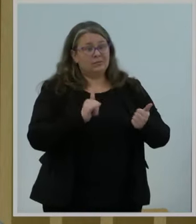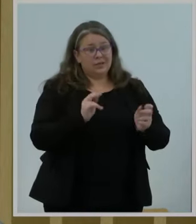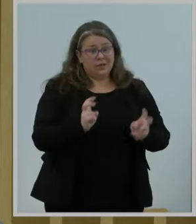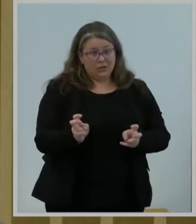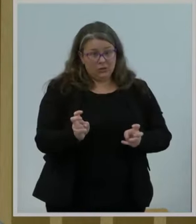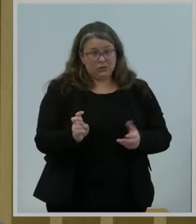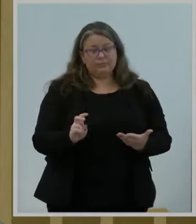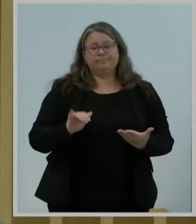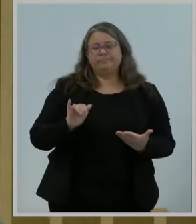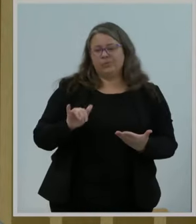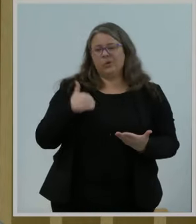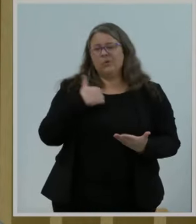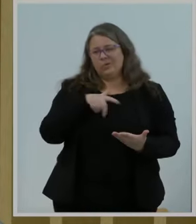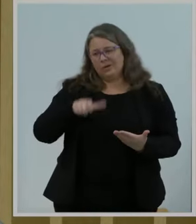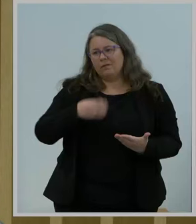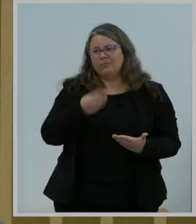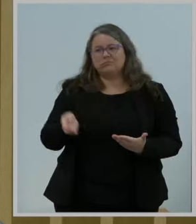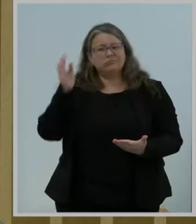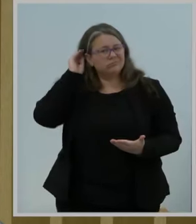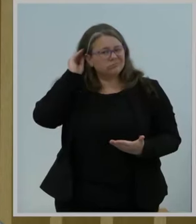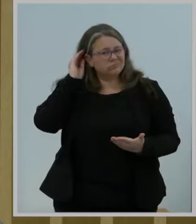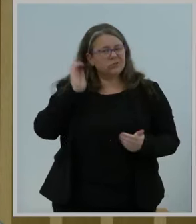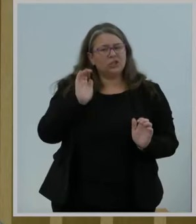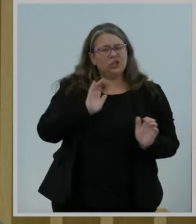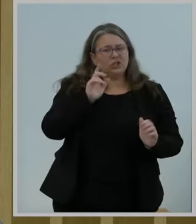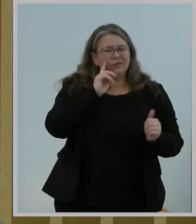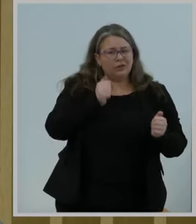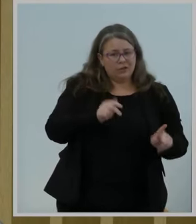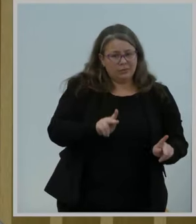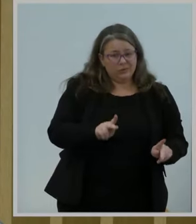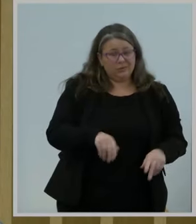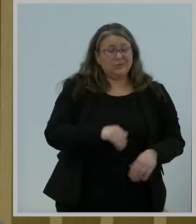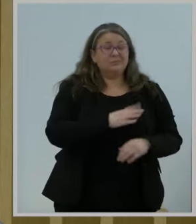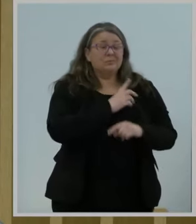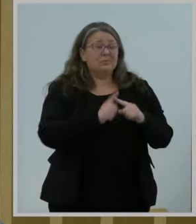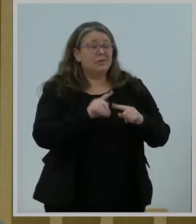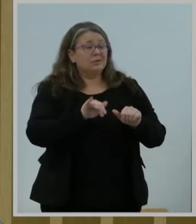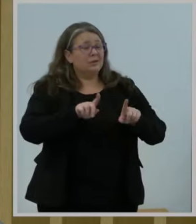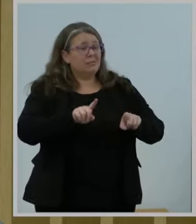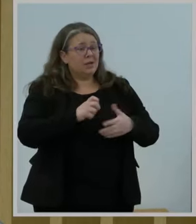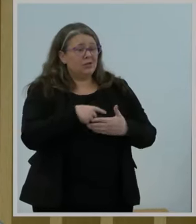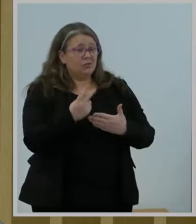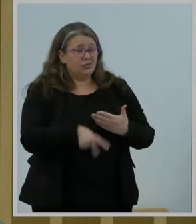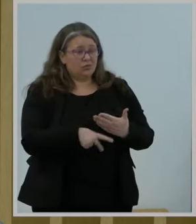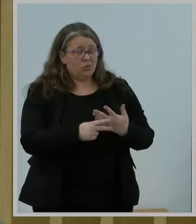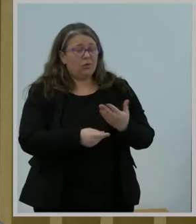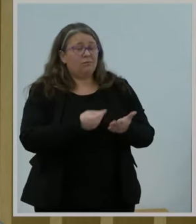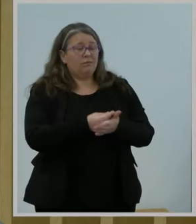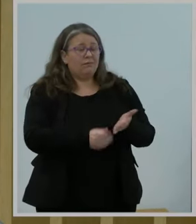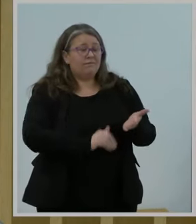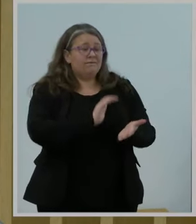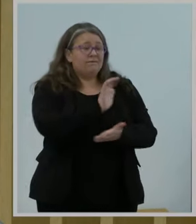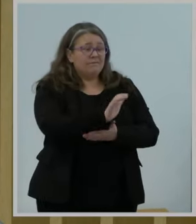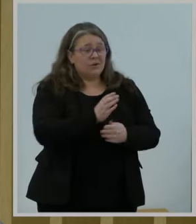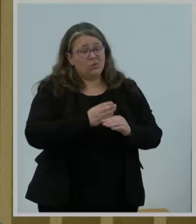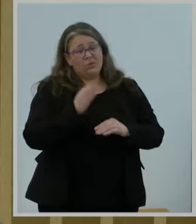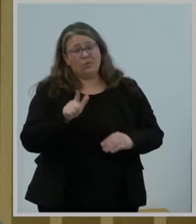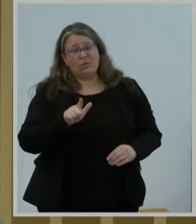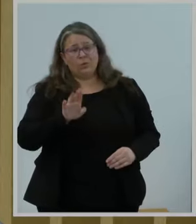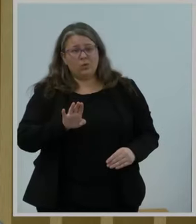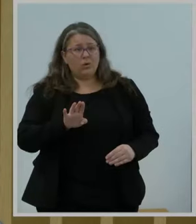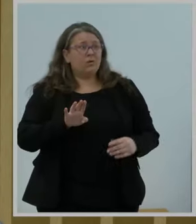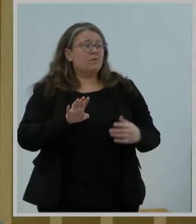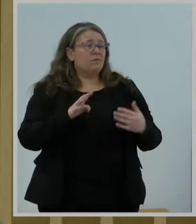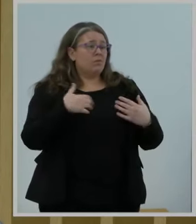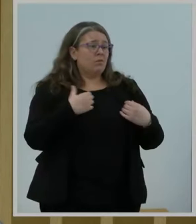And indeed, the pilot has funded over two dozen maternal health programs like the one I visited in Rockbridge County. I think it's